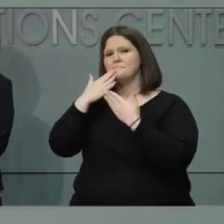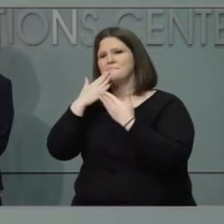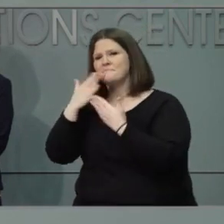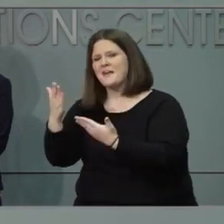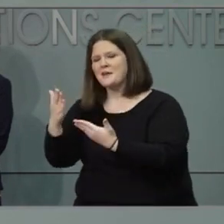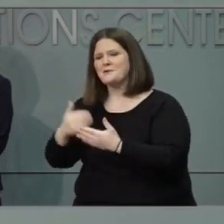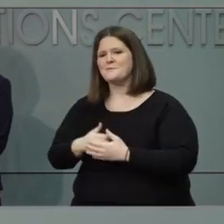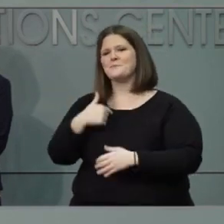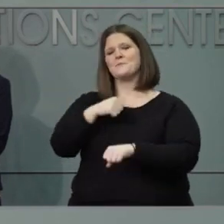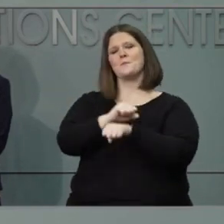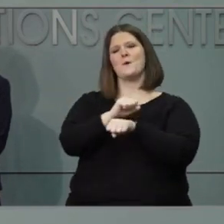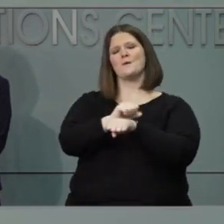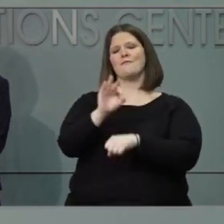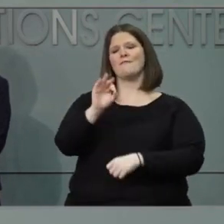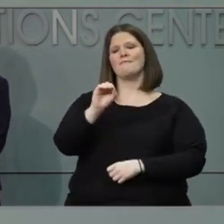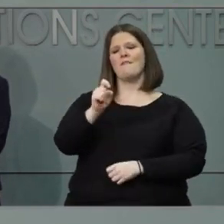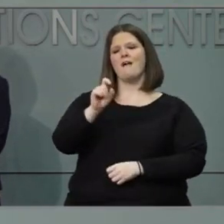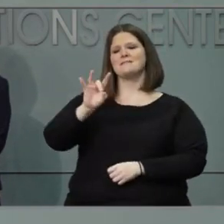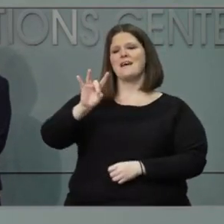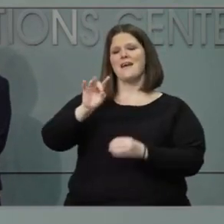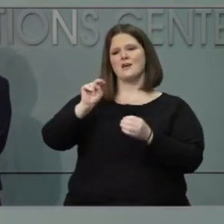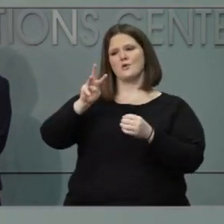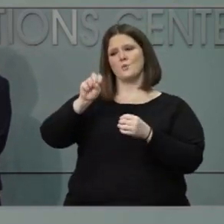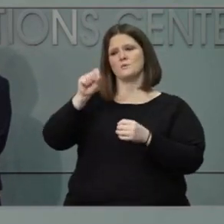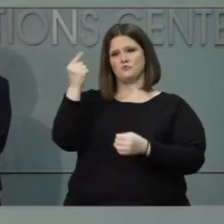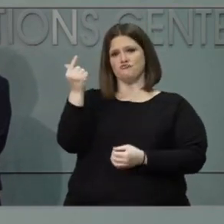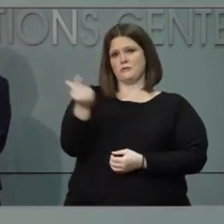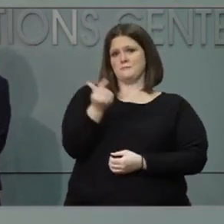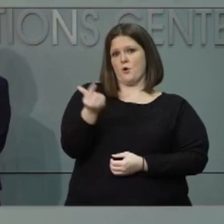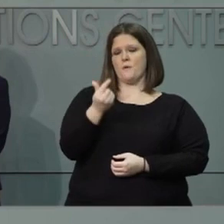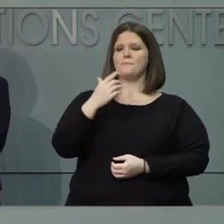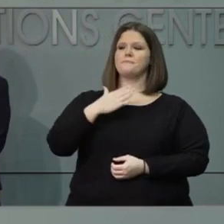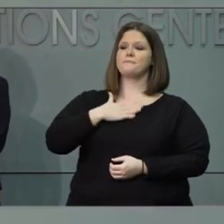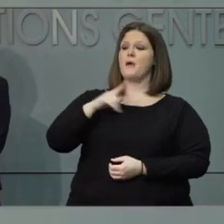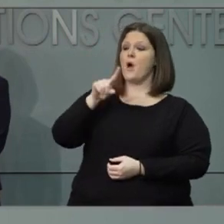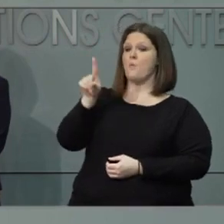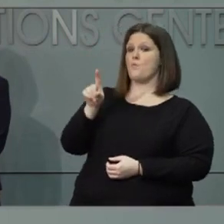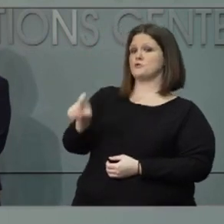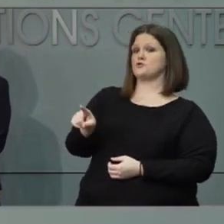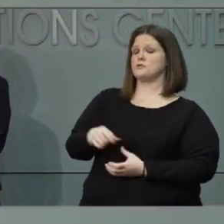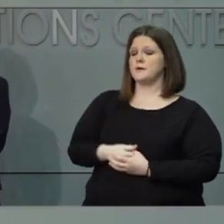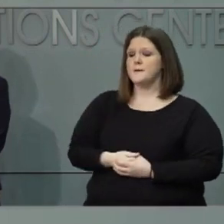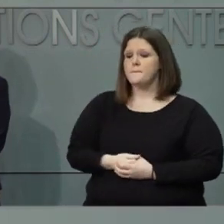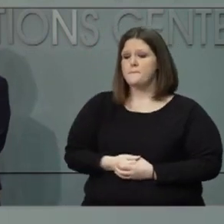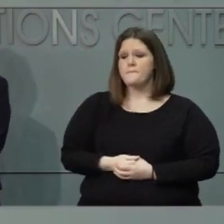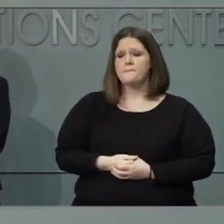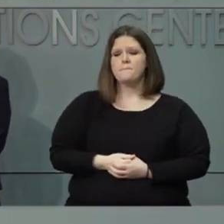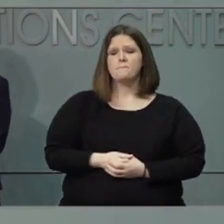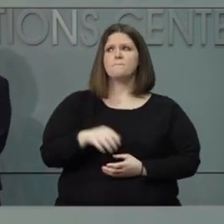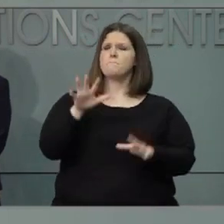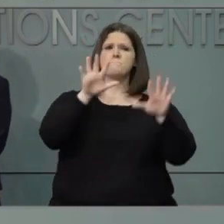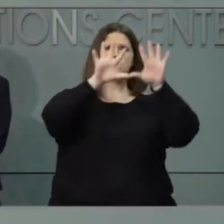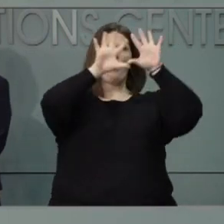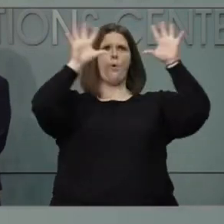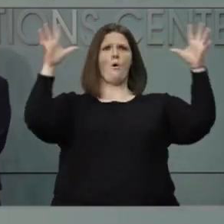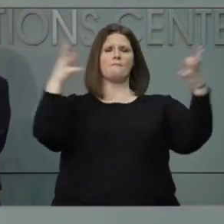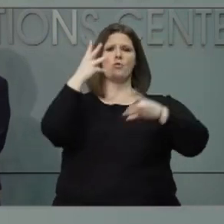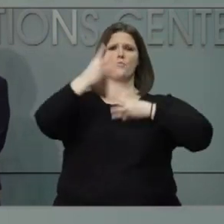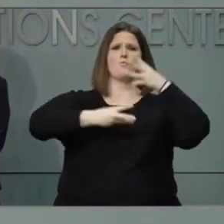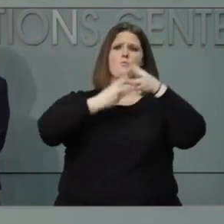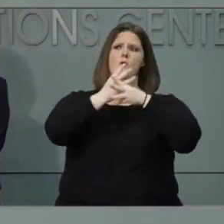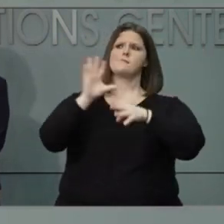This is Rashida with Fox 8 News in Greenboro. My question is, you know, world health leaders have said that